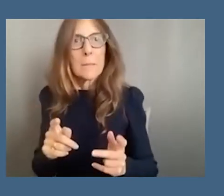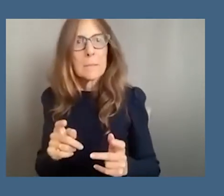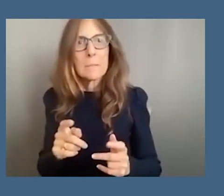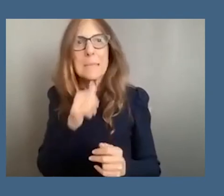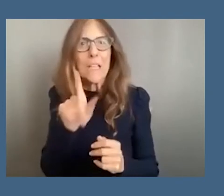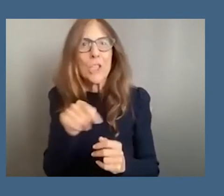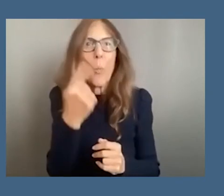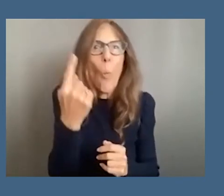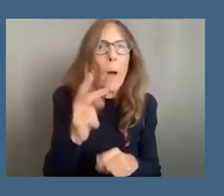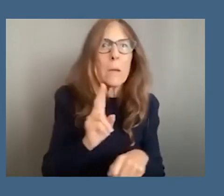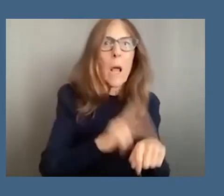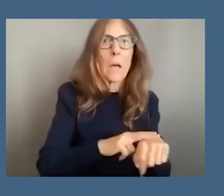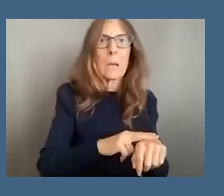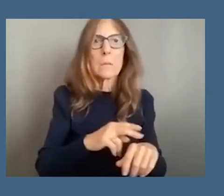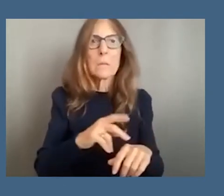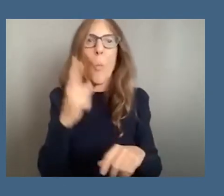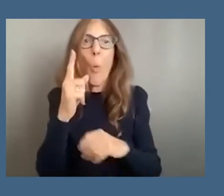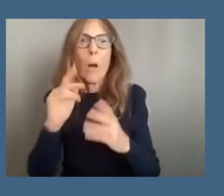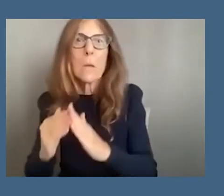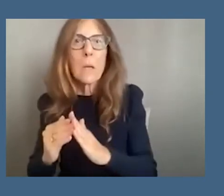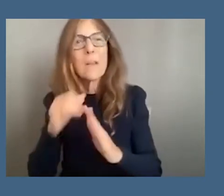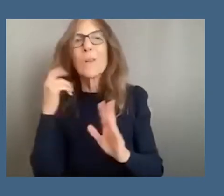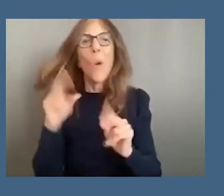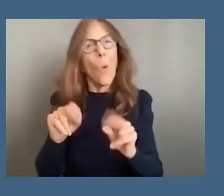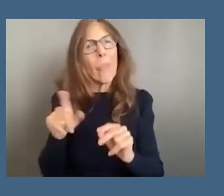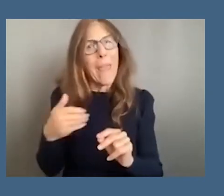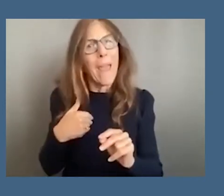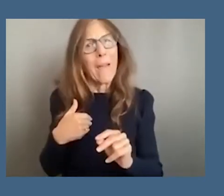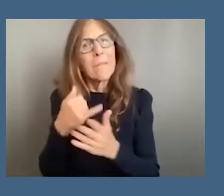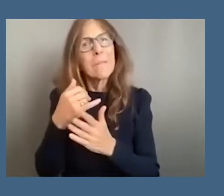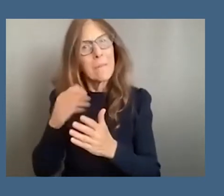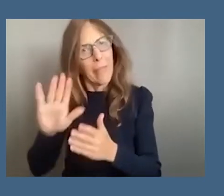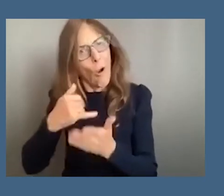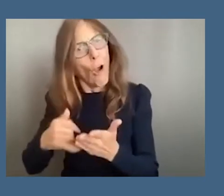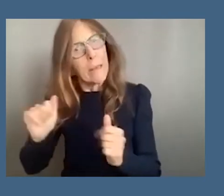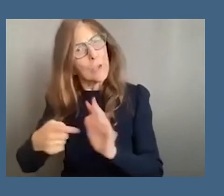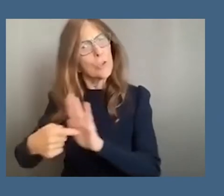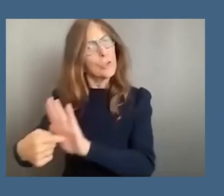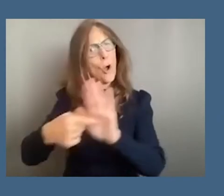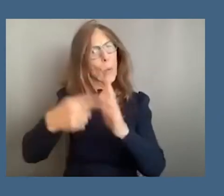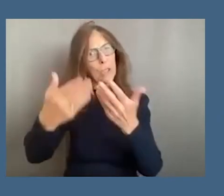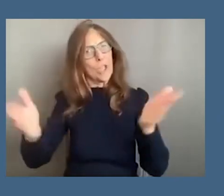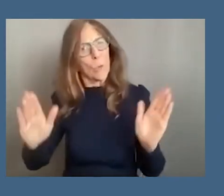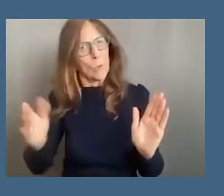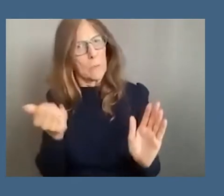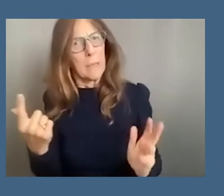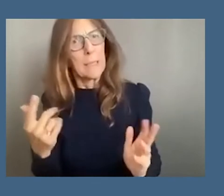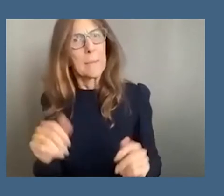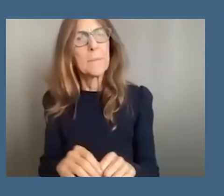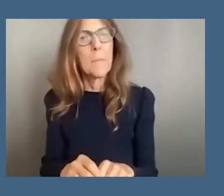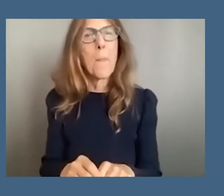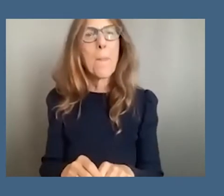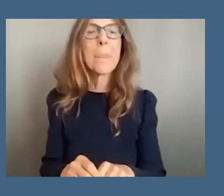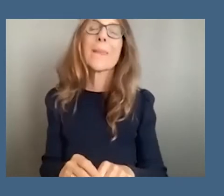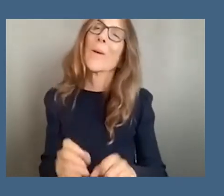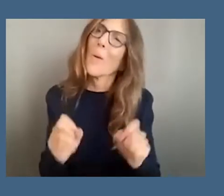people or one particular community but to have their art being displayed and shared with the community at large so let's build